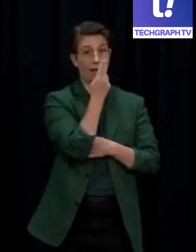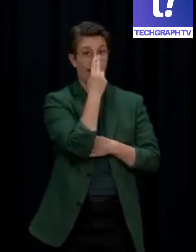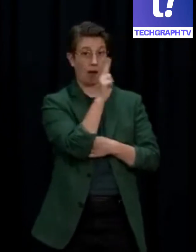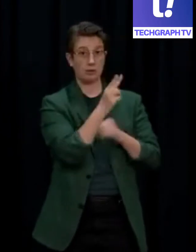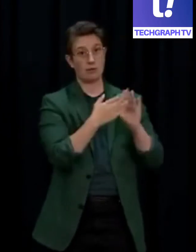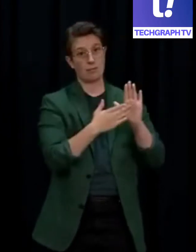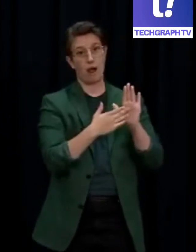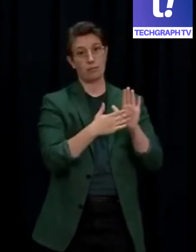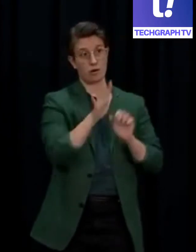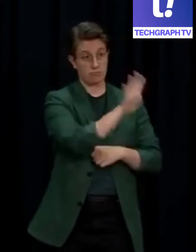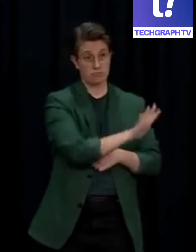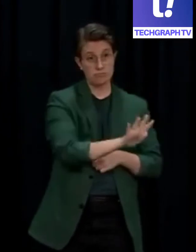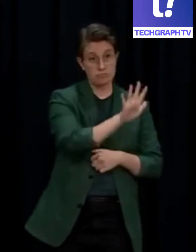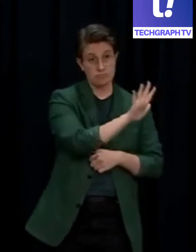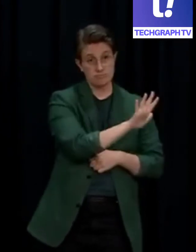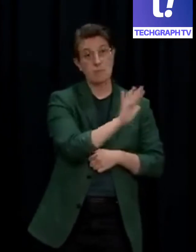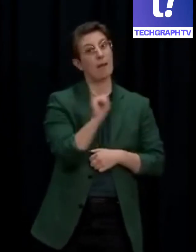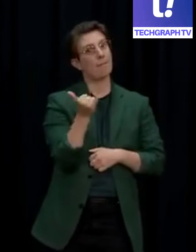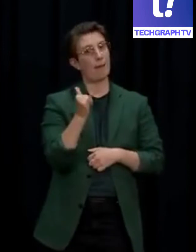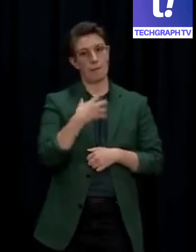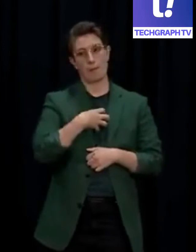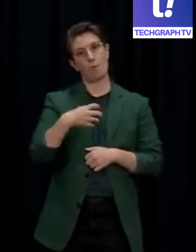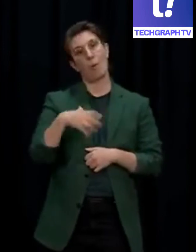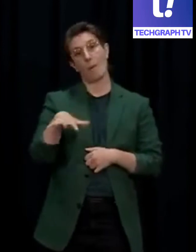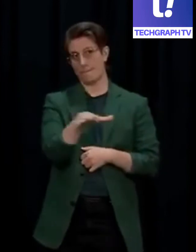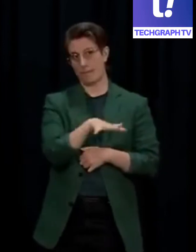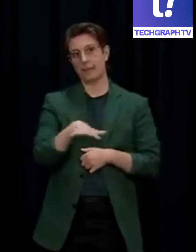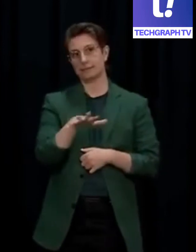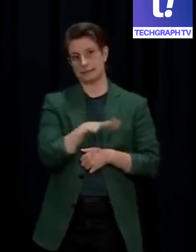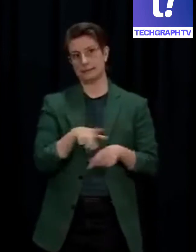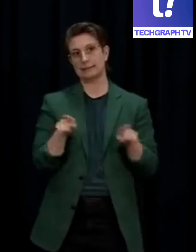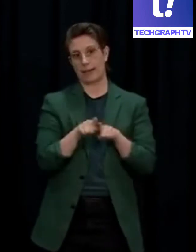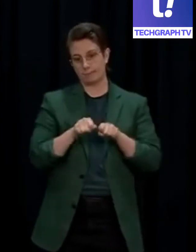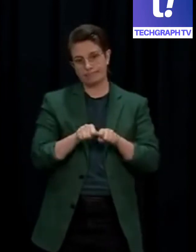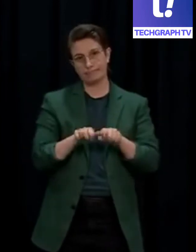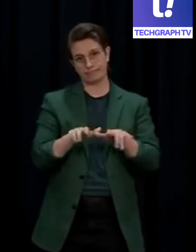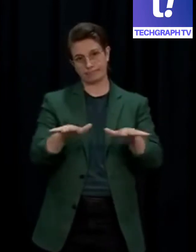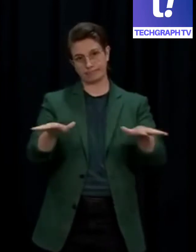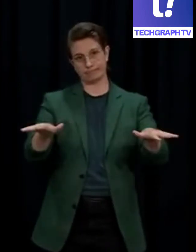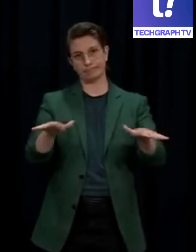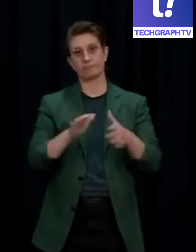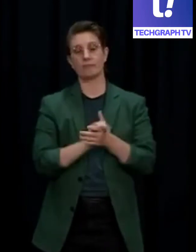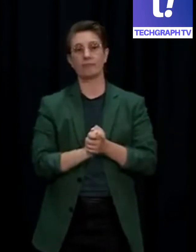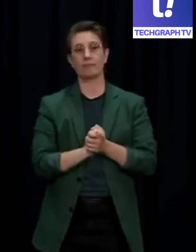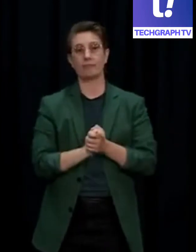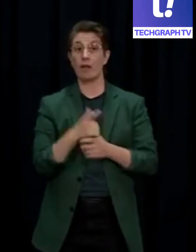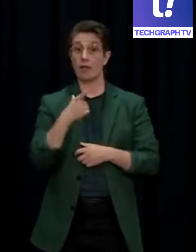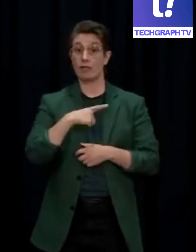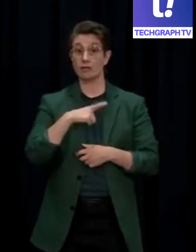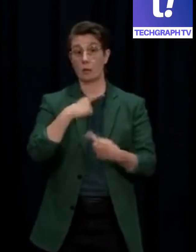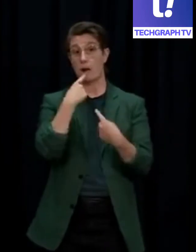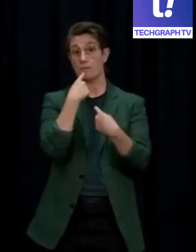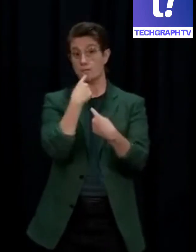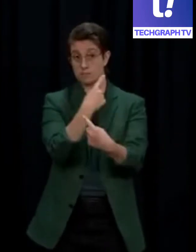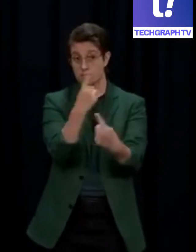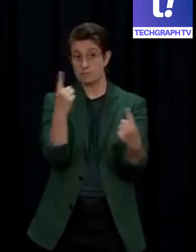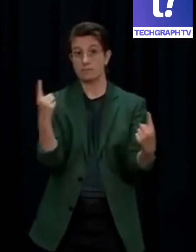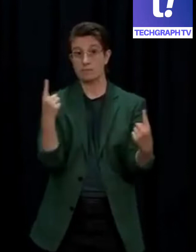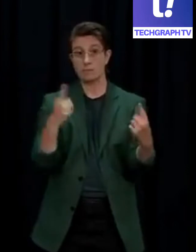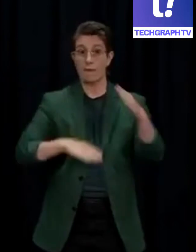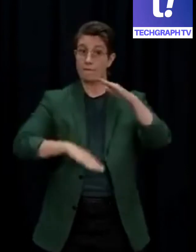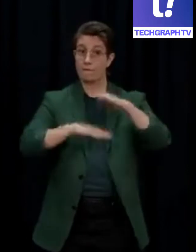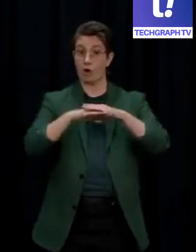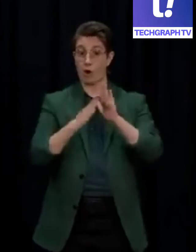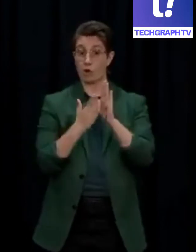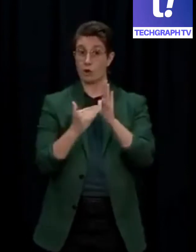elsewhere. On that basis, as we have previously signalled, the whole of New Zealand will move into the red